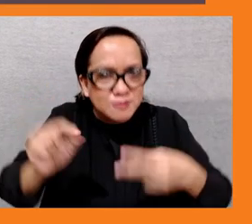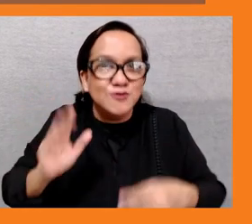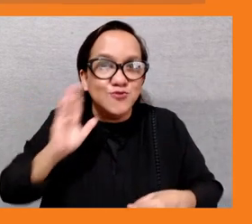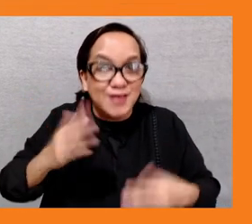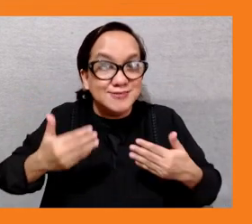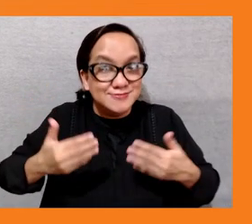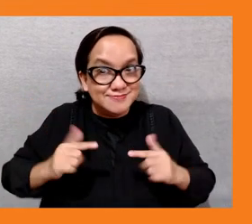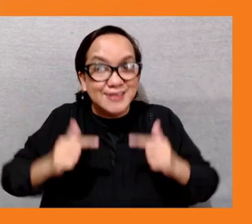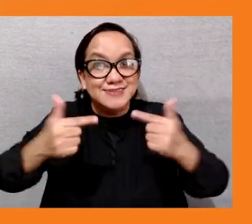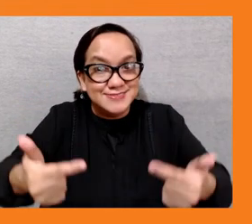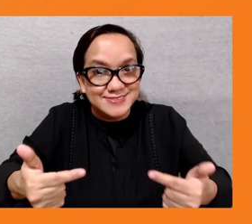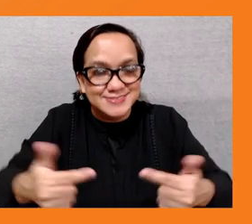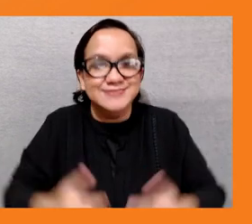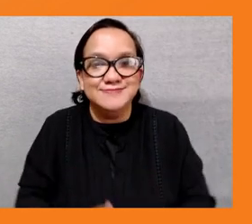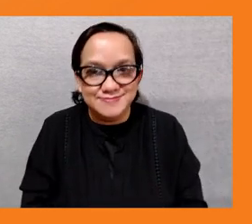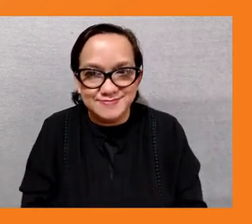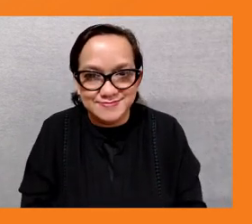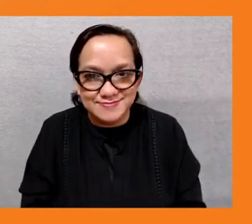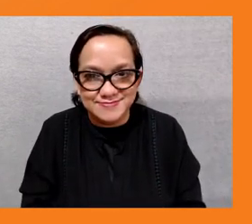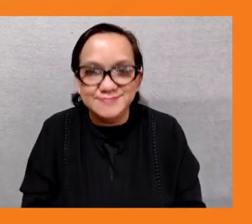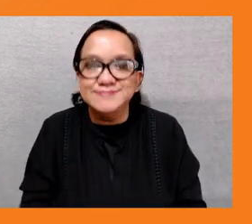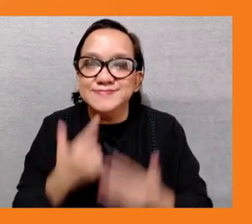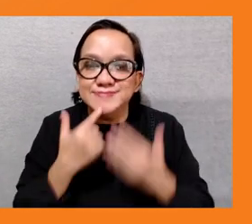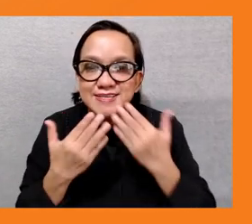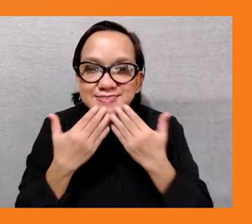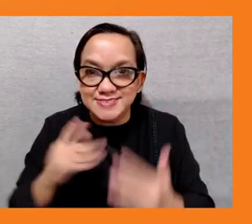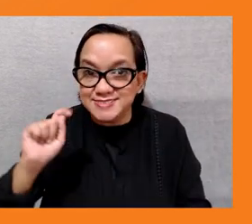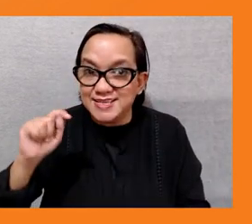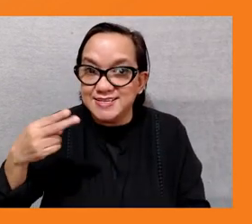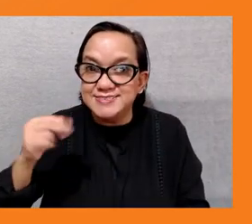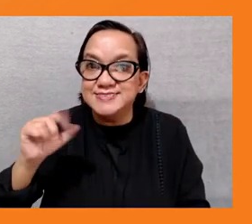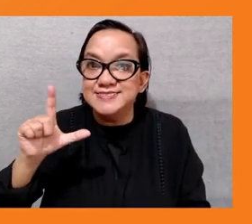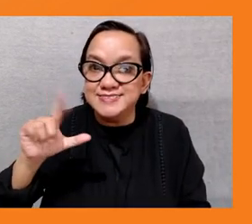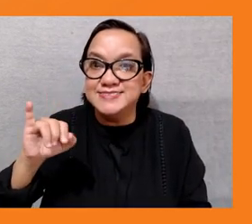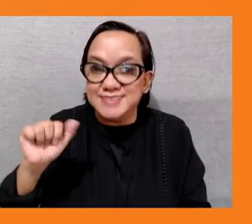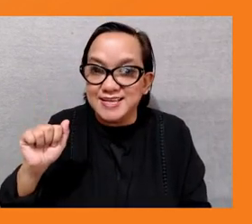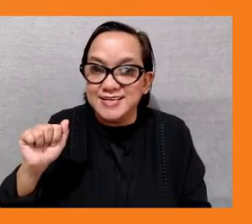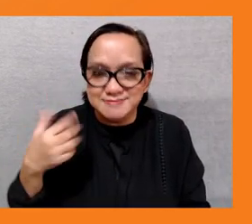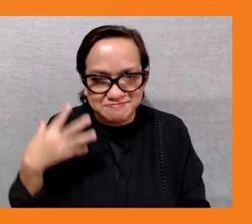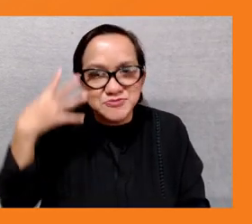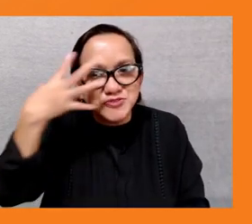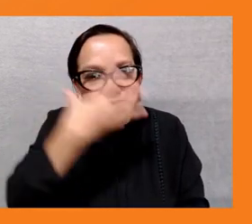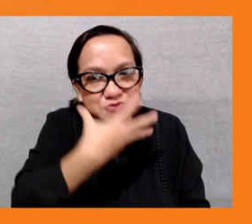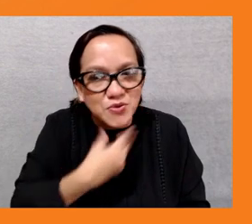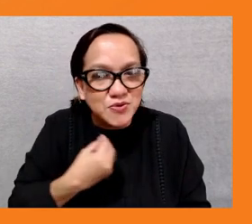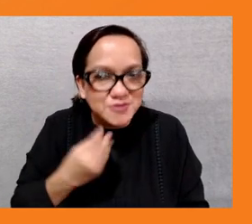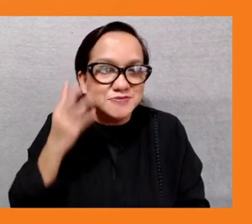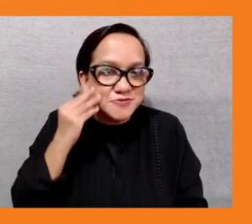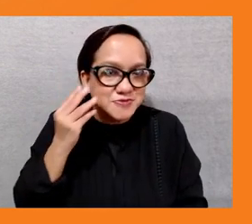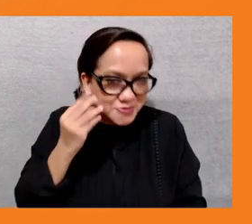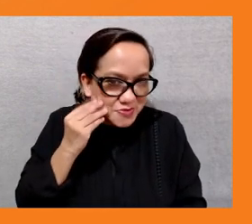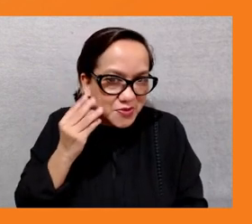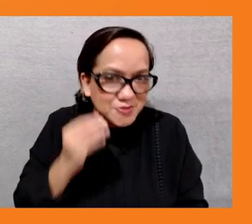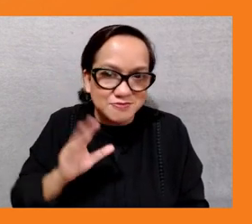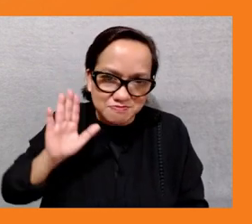thank you so much dahlia and i think there's no better way to close our session than that it's a lot of hope and a lot of inspiration that